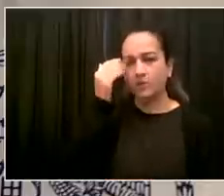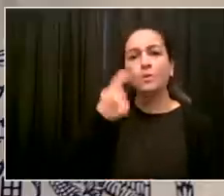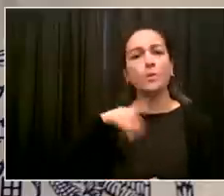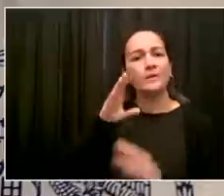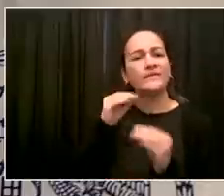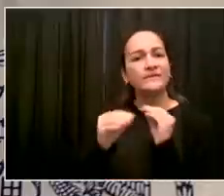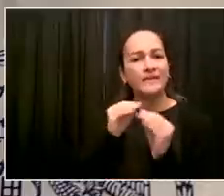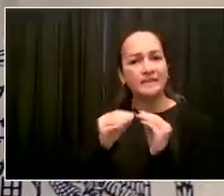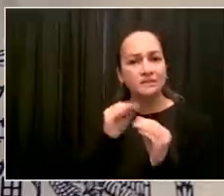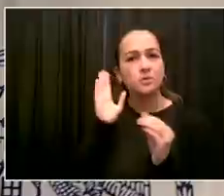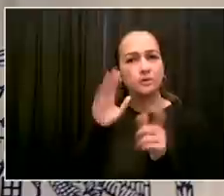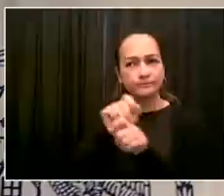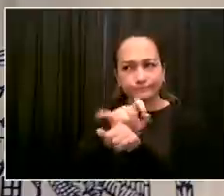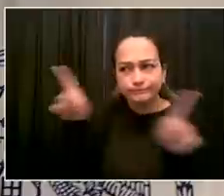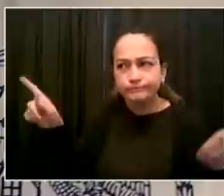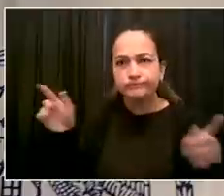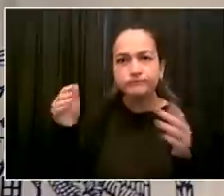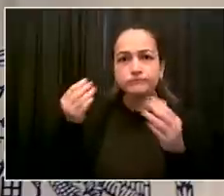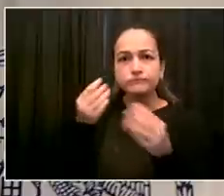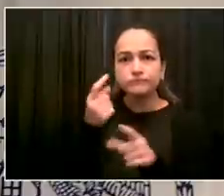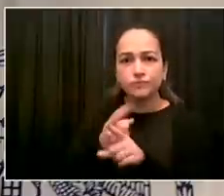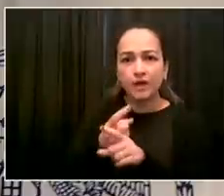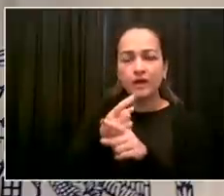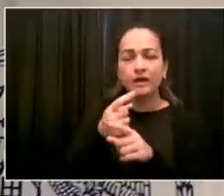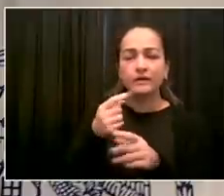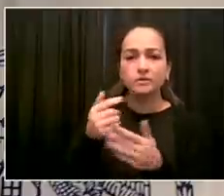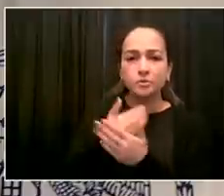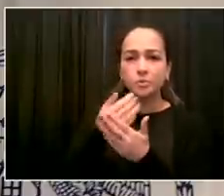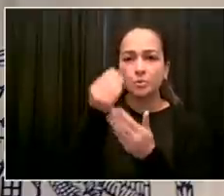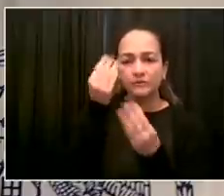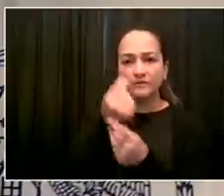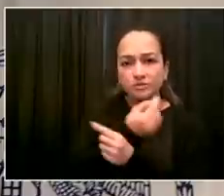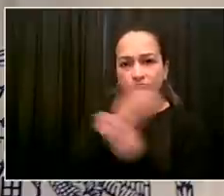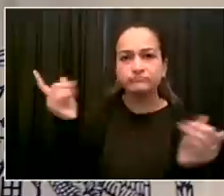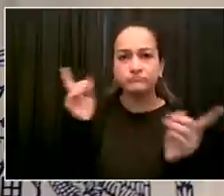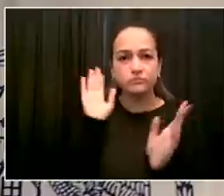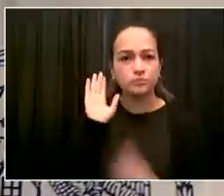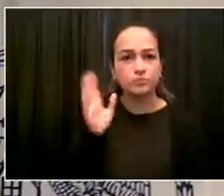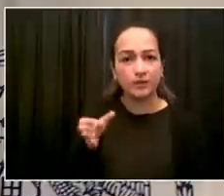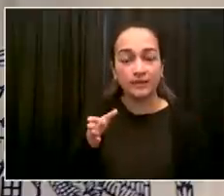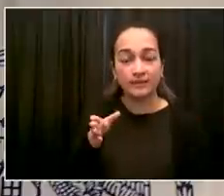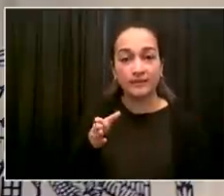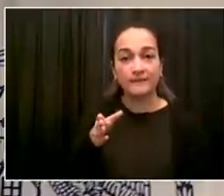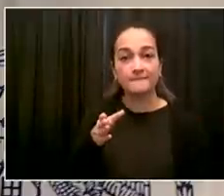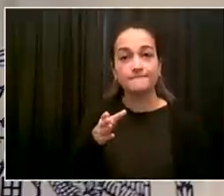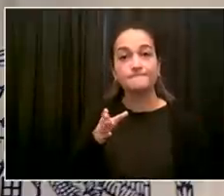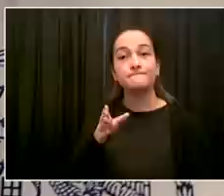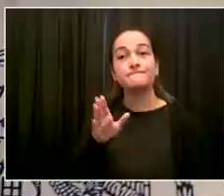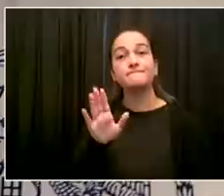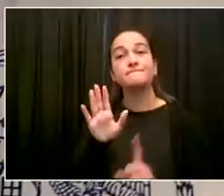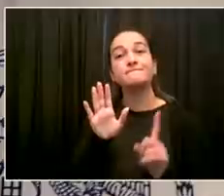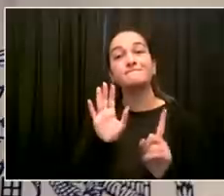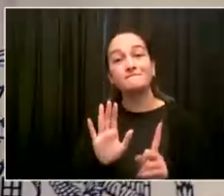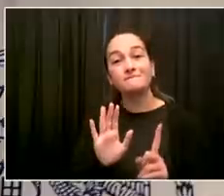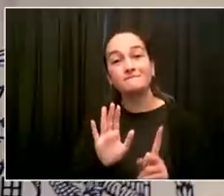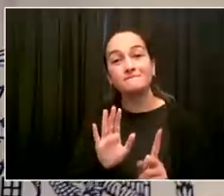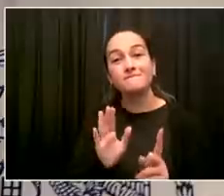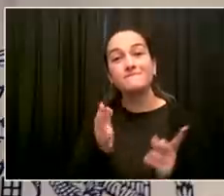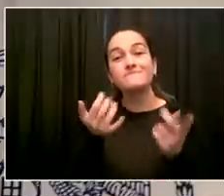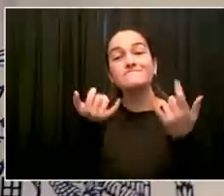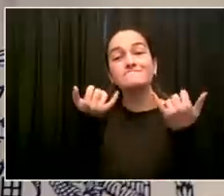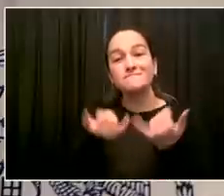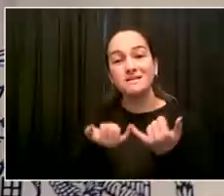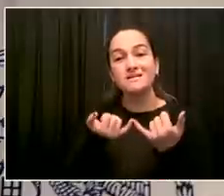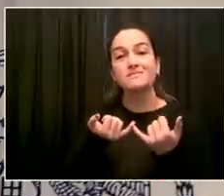we just put some additional safeguards in place to make sure that no such alerts go without additional sign-off to make sure they're the right thing.